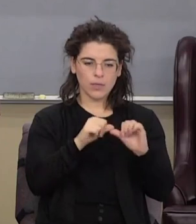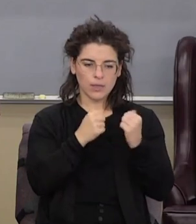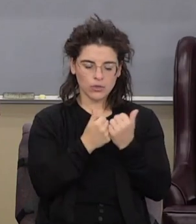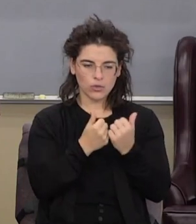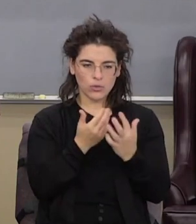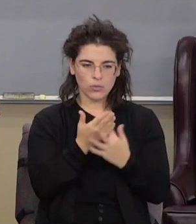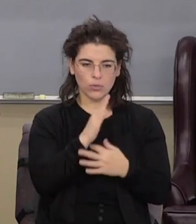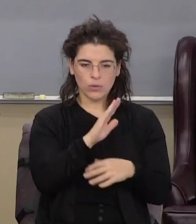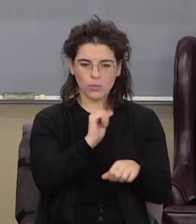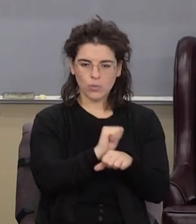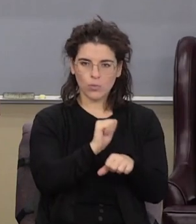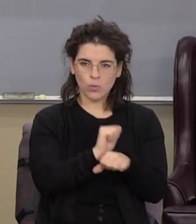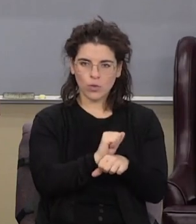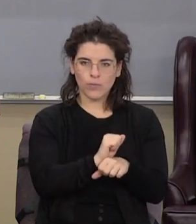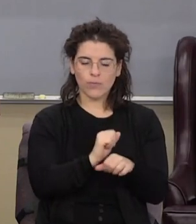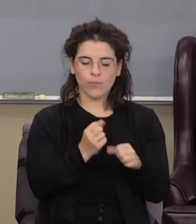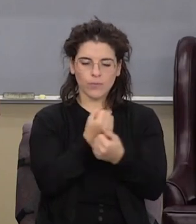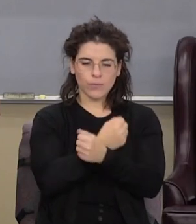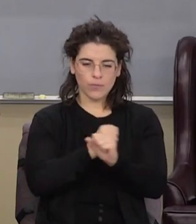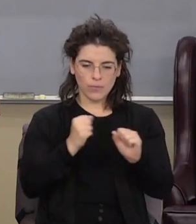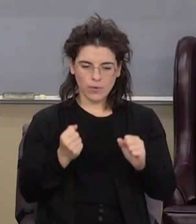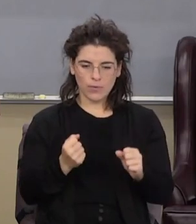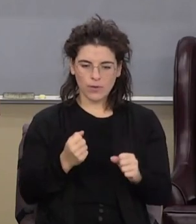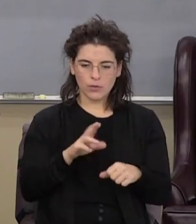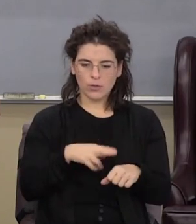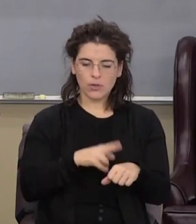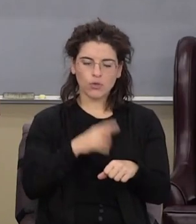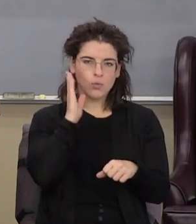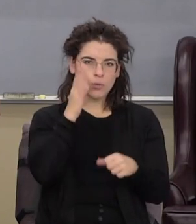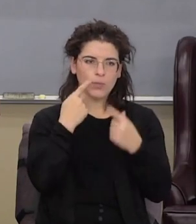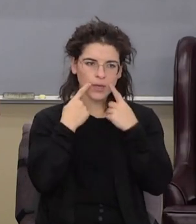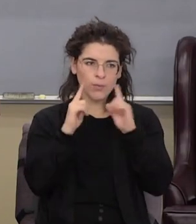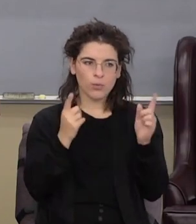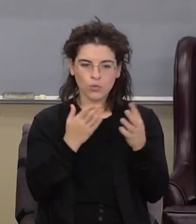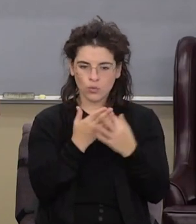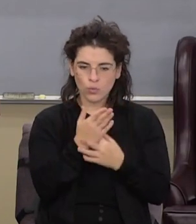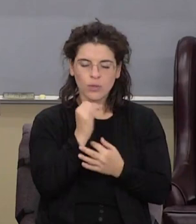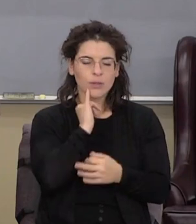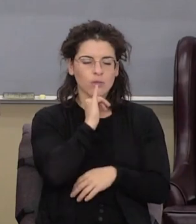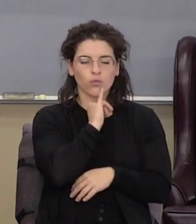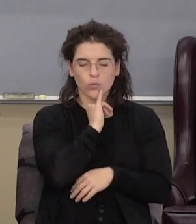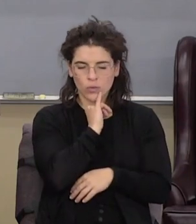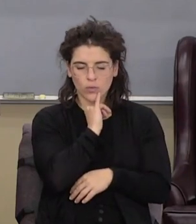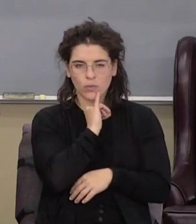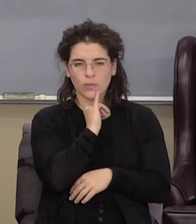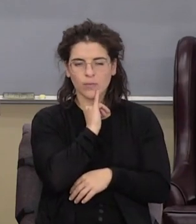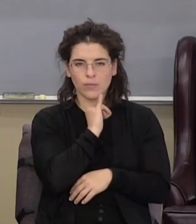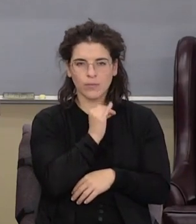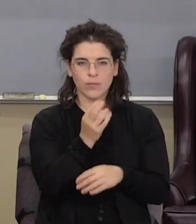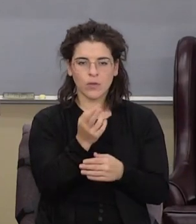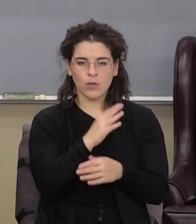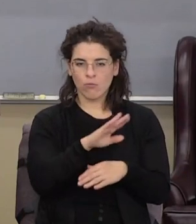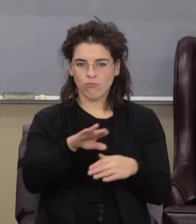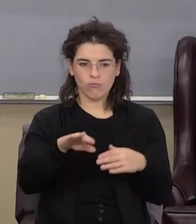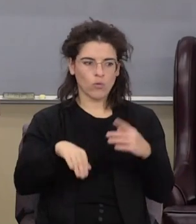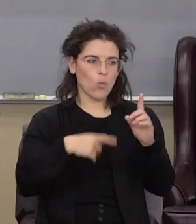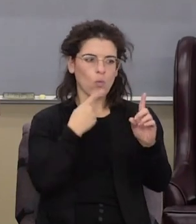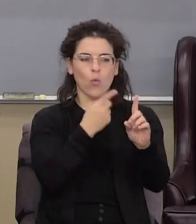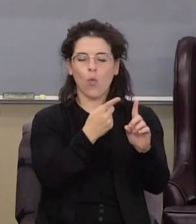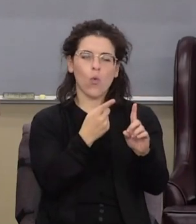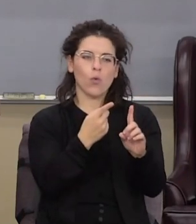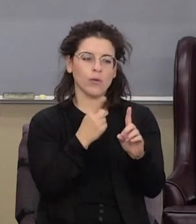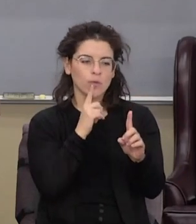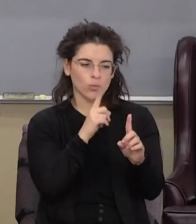he's going to work. The salvation of the nations is going to be accomplished through Israel. And the whole goal is